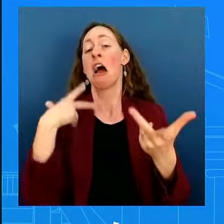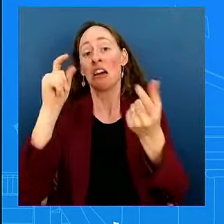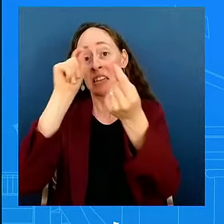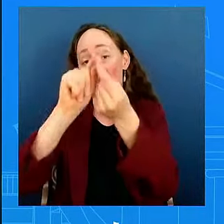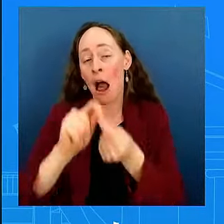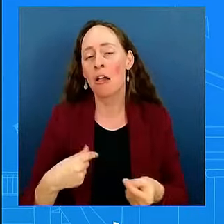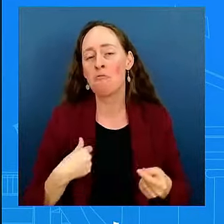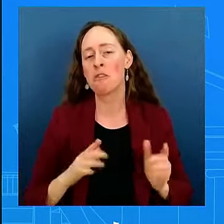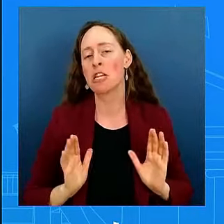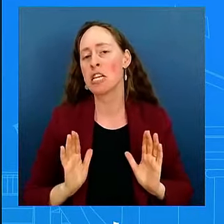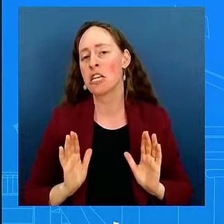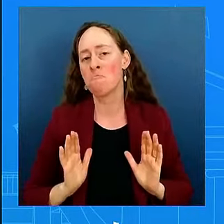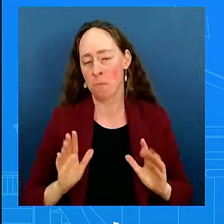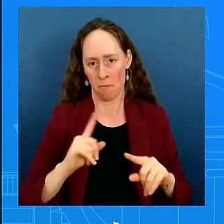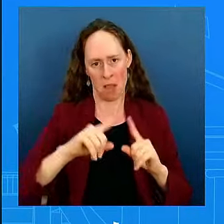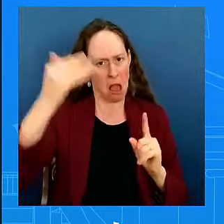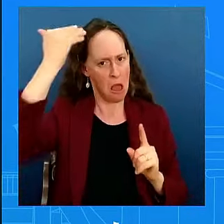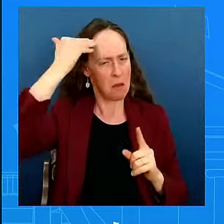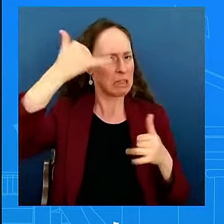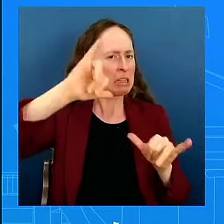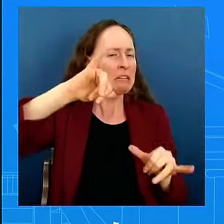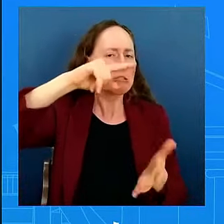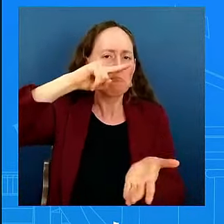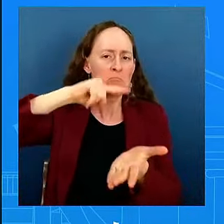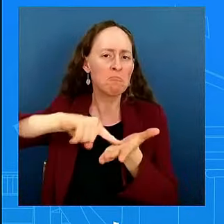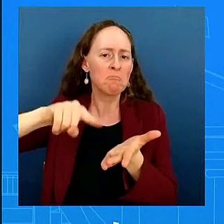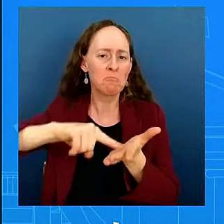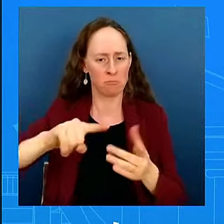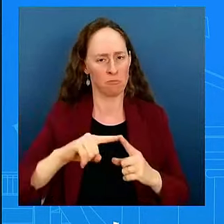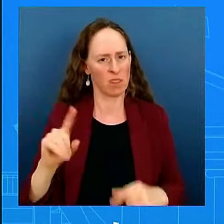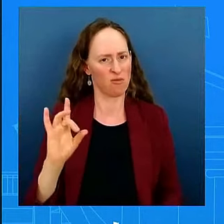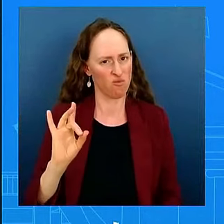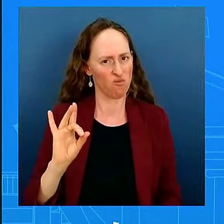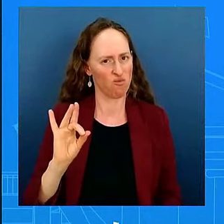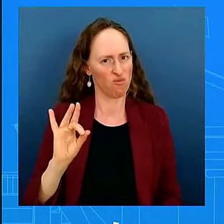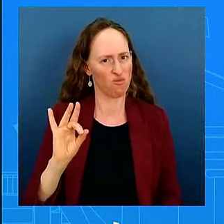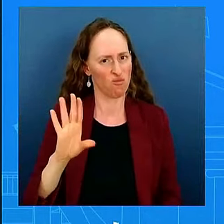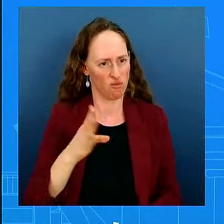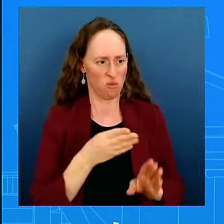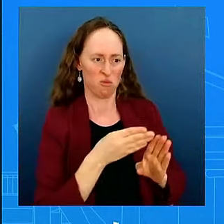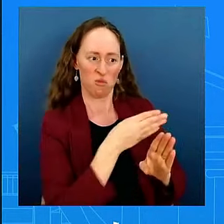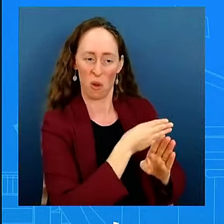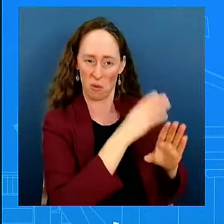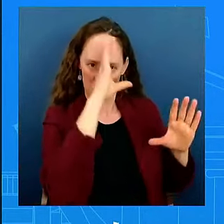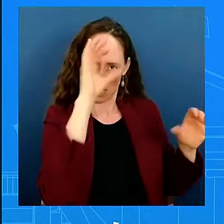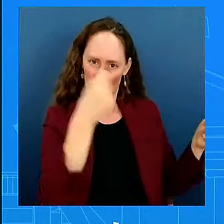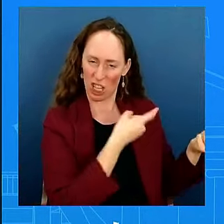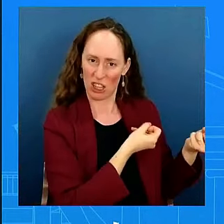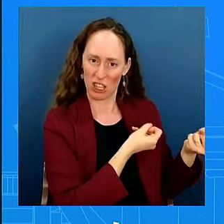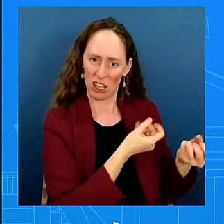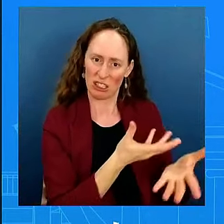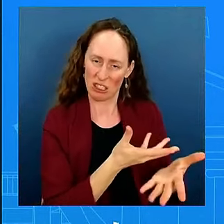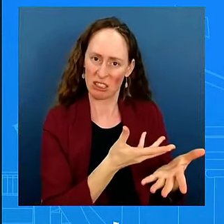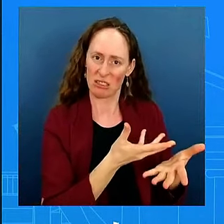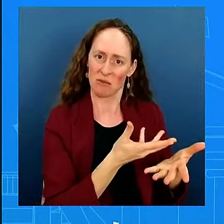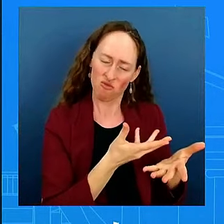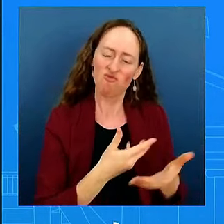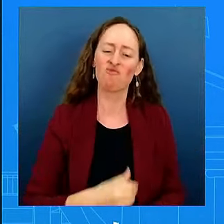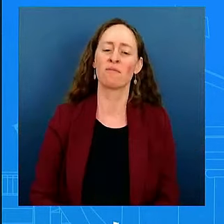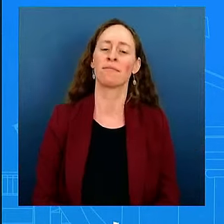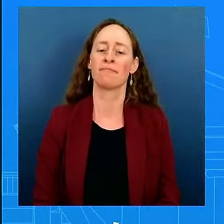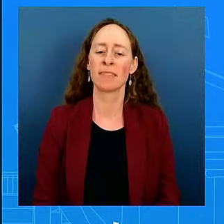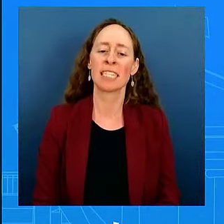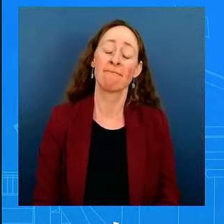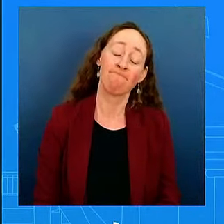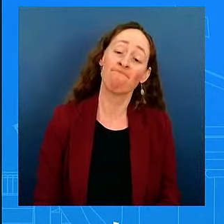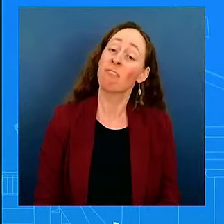heard from the former president what he said directly. And so I'm going to be super mindful. But, yeah, the president said it himself. He has